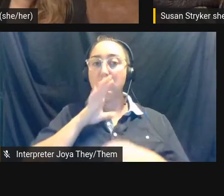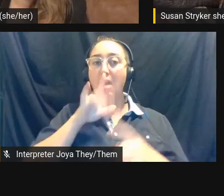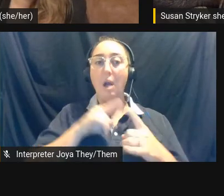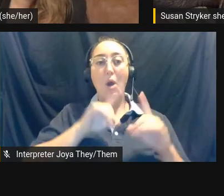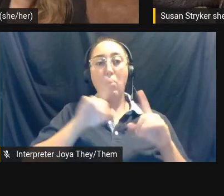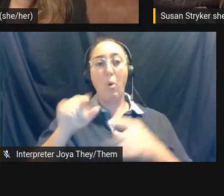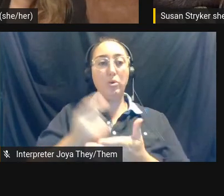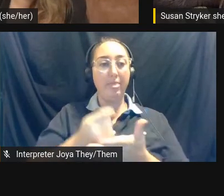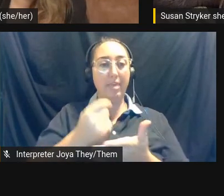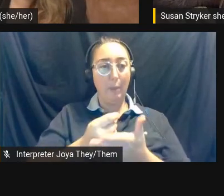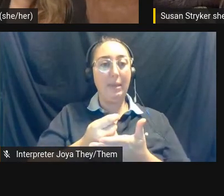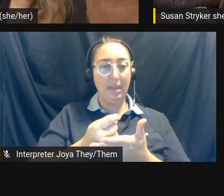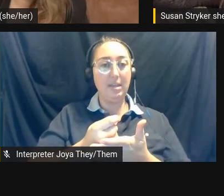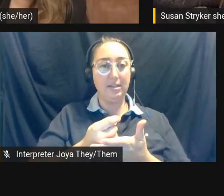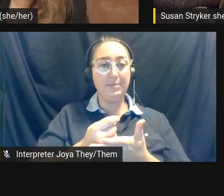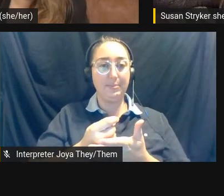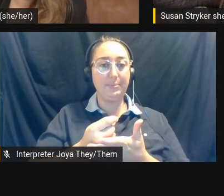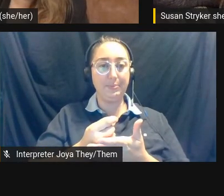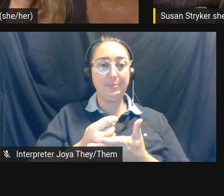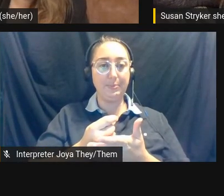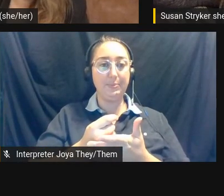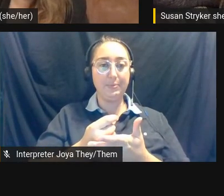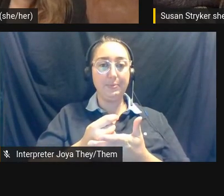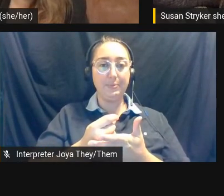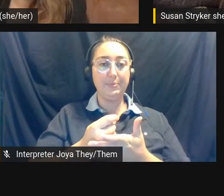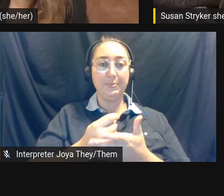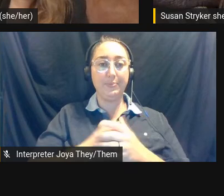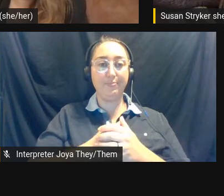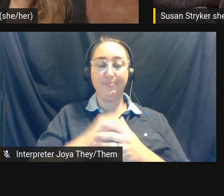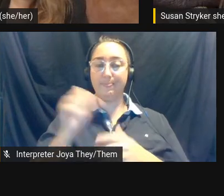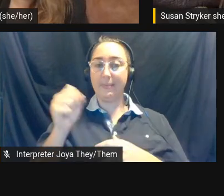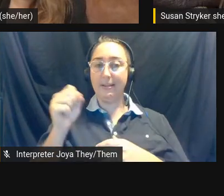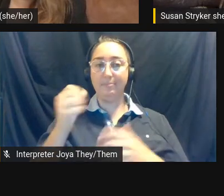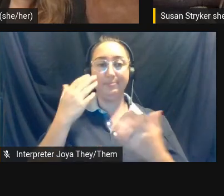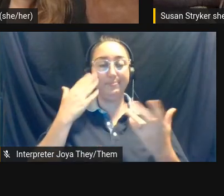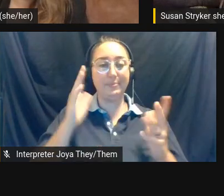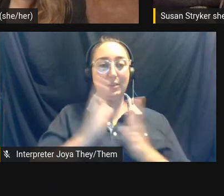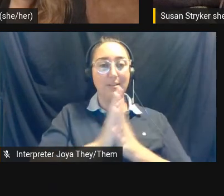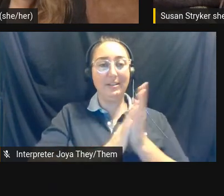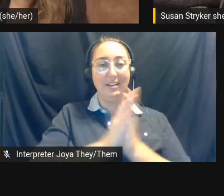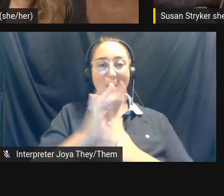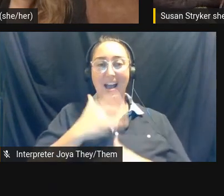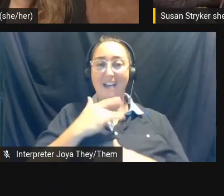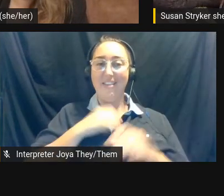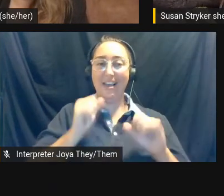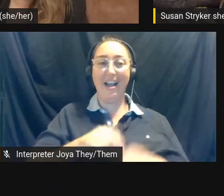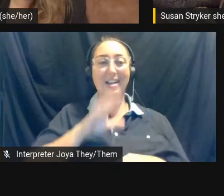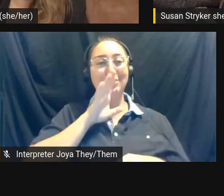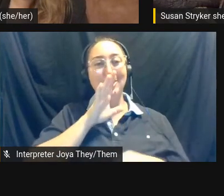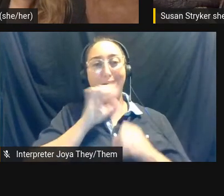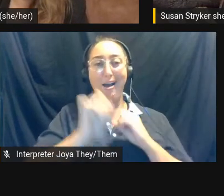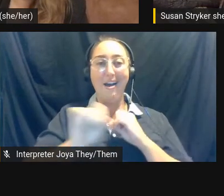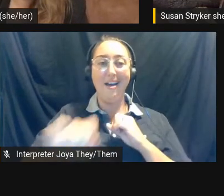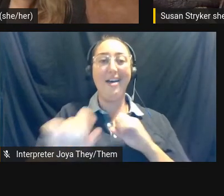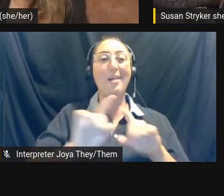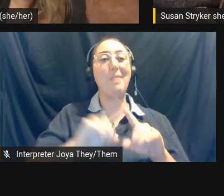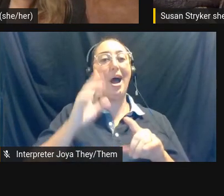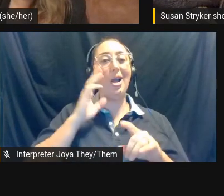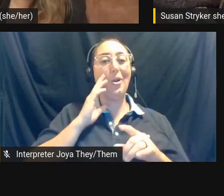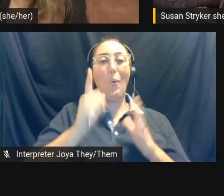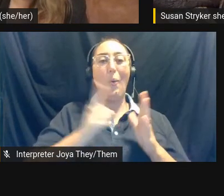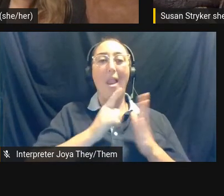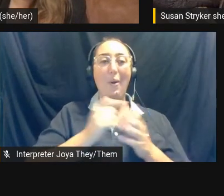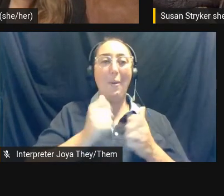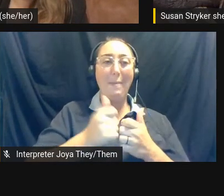going to therapy. Um, yeah, I don't know. I feel like I could go on for a while, but I know we've already passed the hour